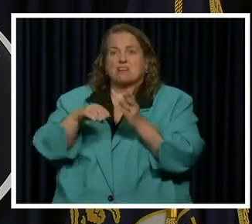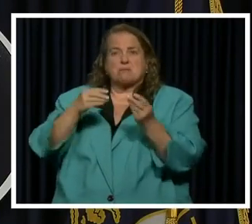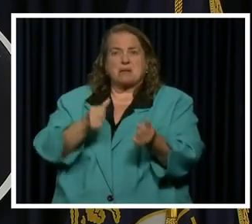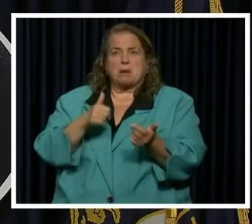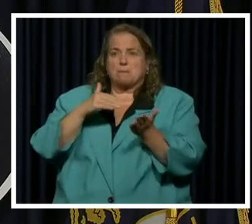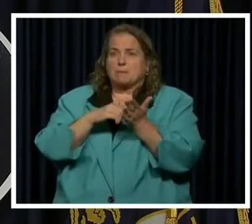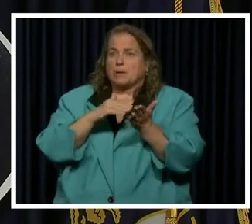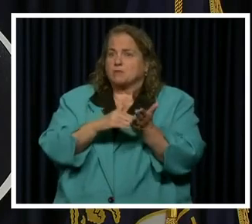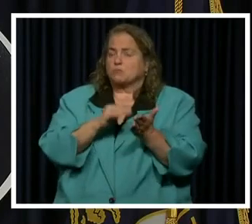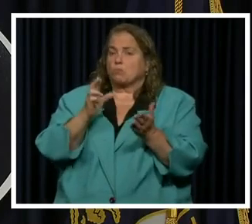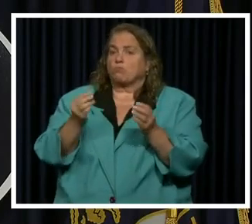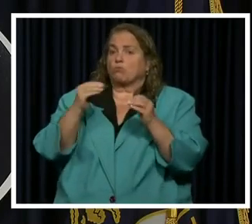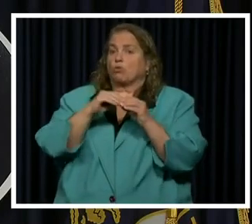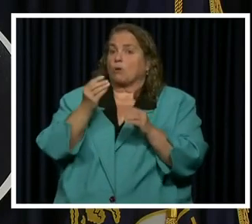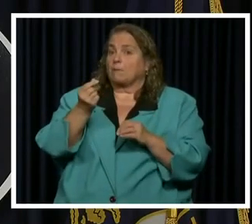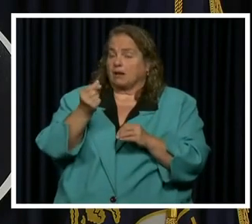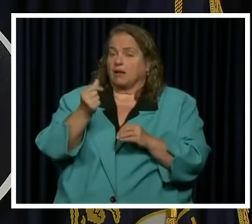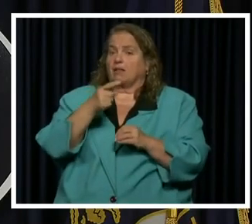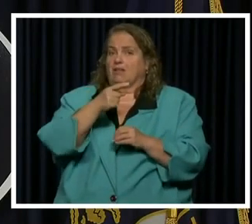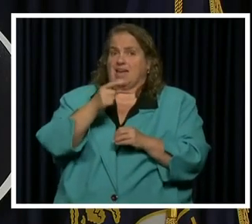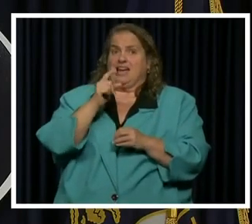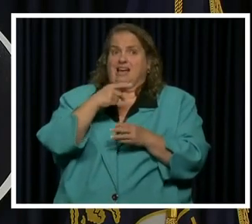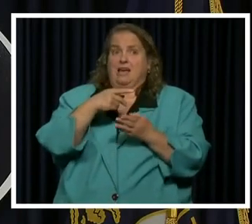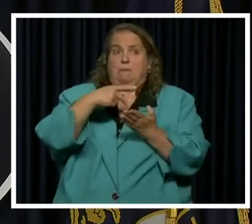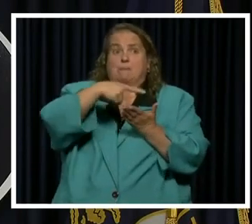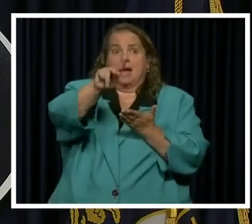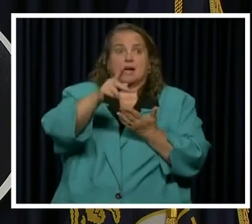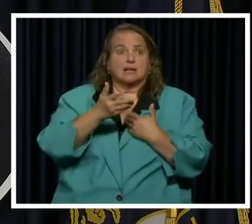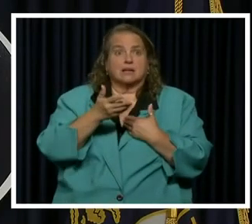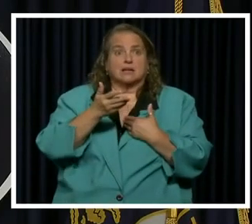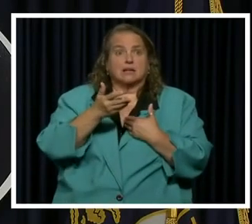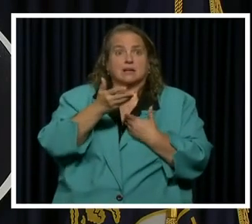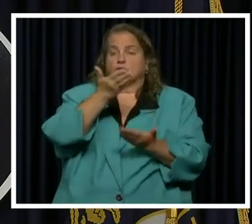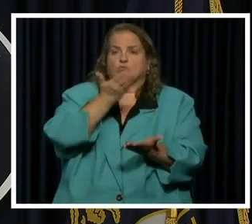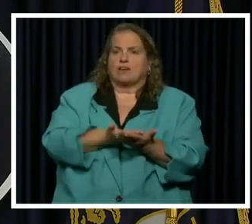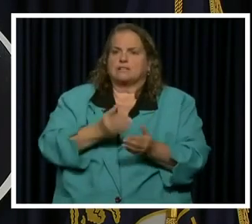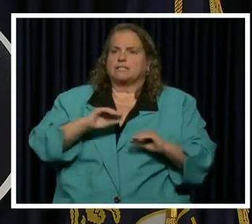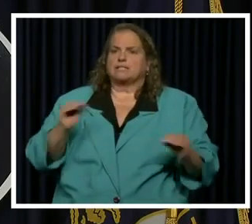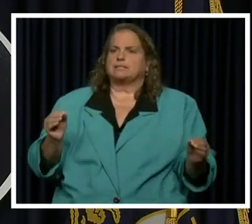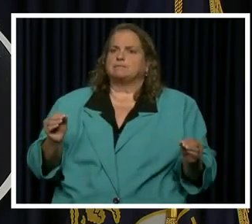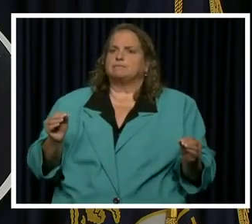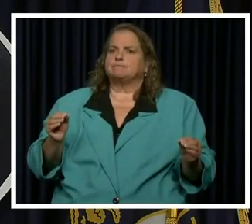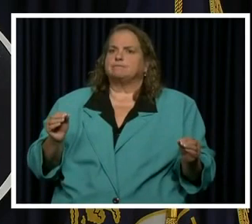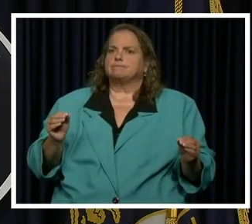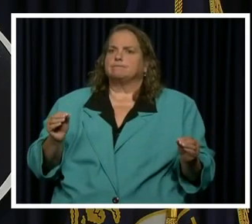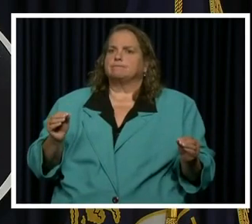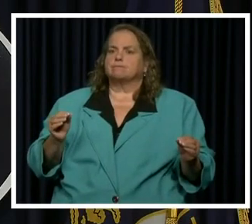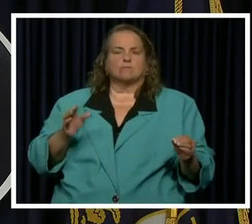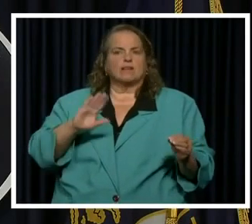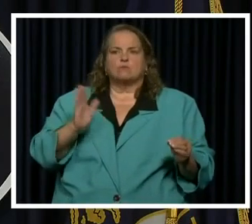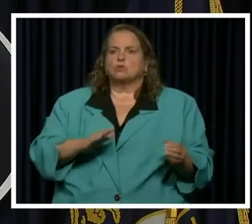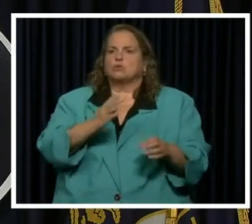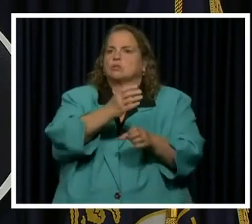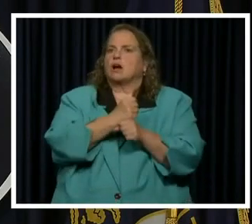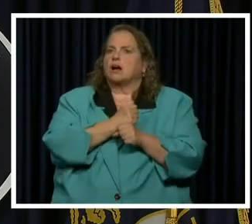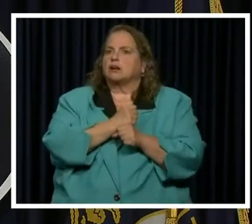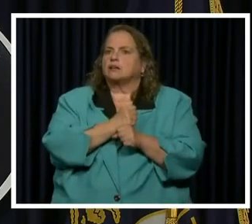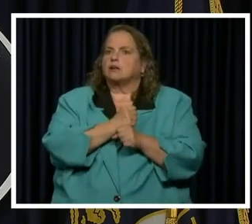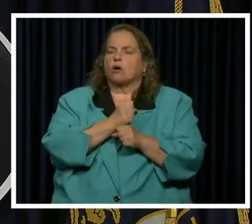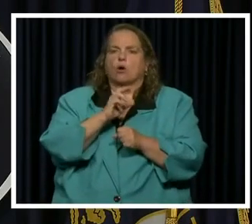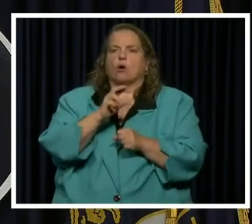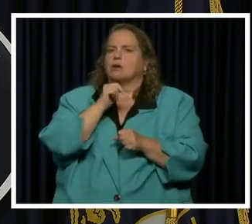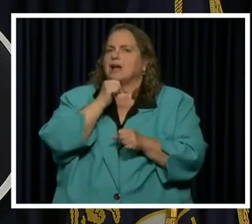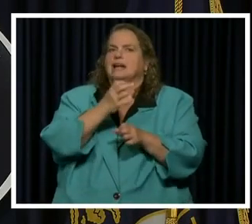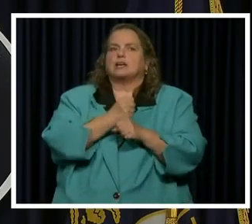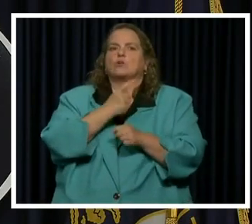dollars of putting that money out before the goods came in and sometimes not getting them or not getting